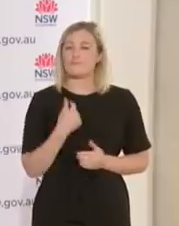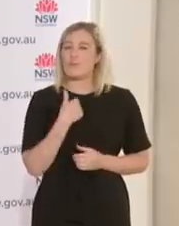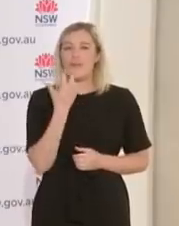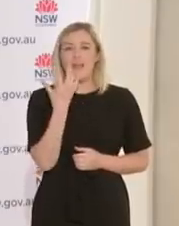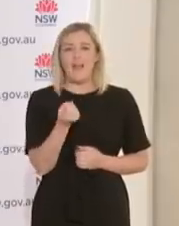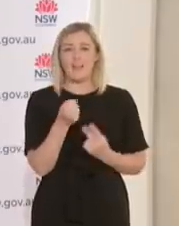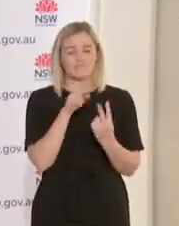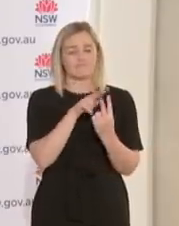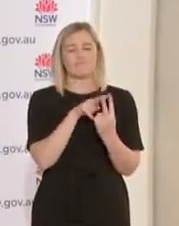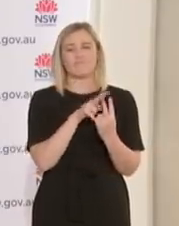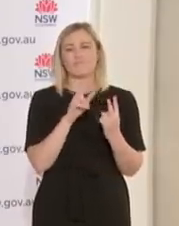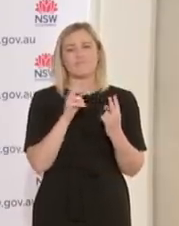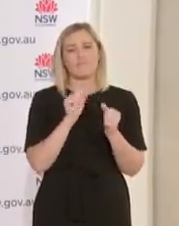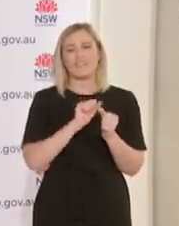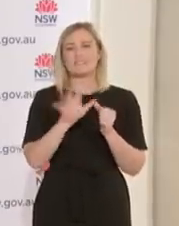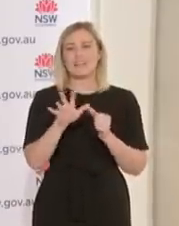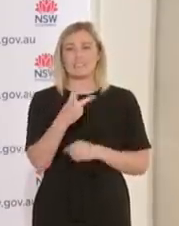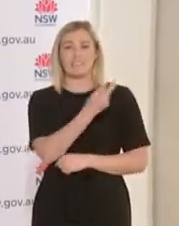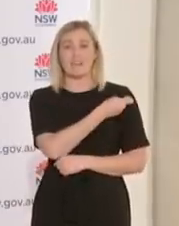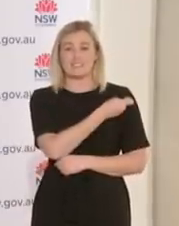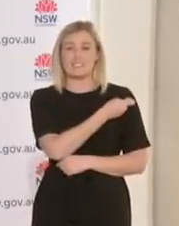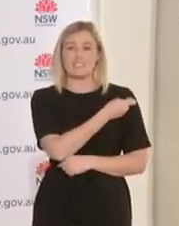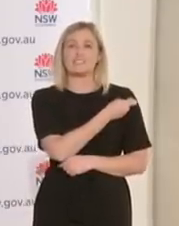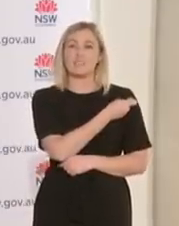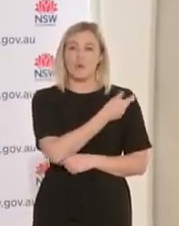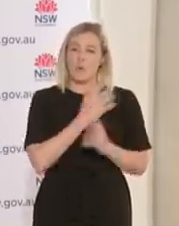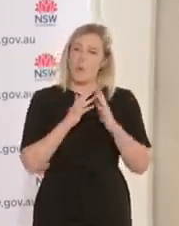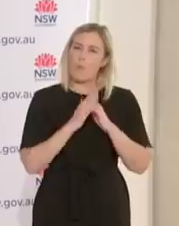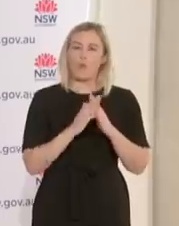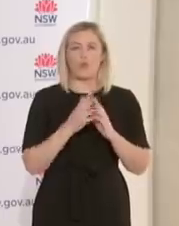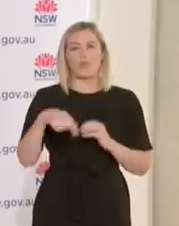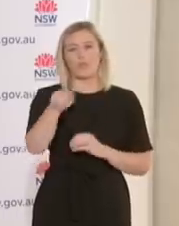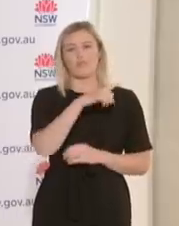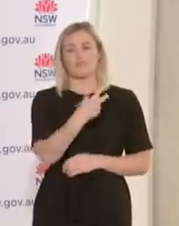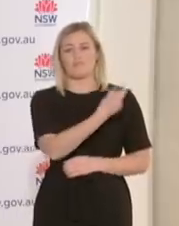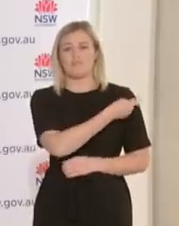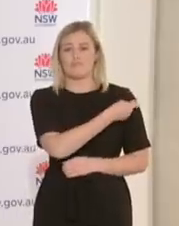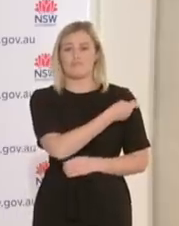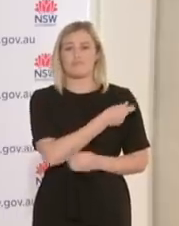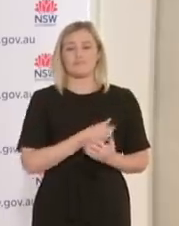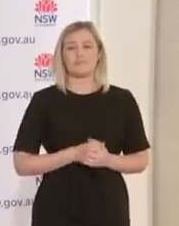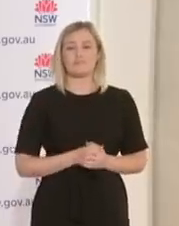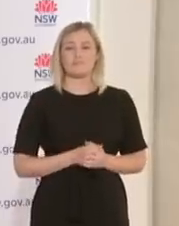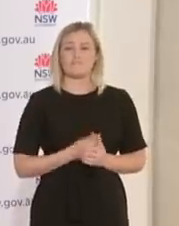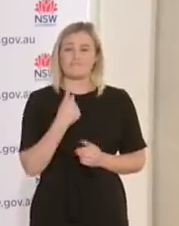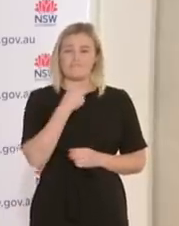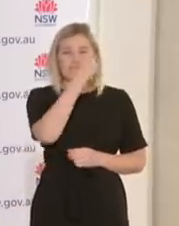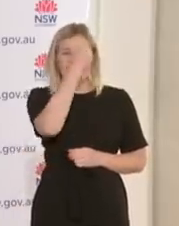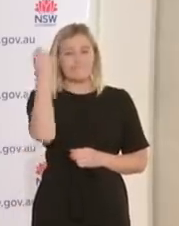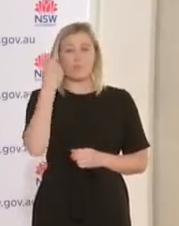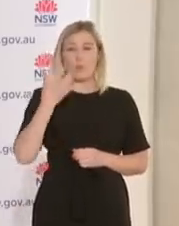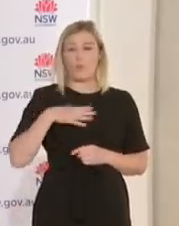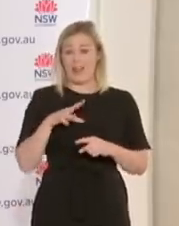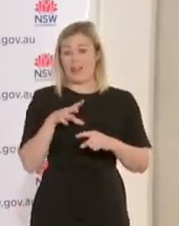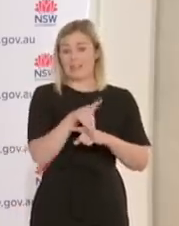Australia and we need to use these vaccines to protect us. I want to see 80% first dose next week